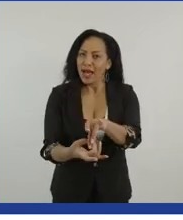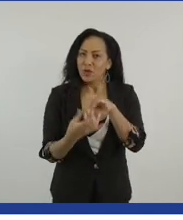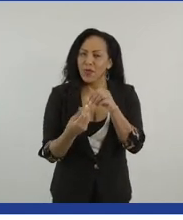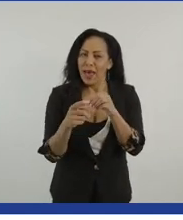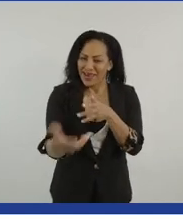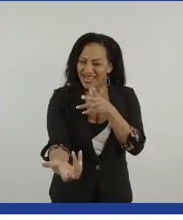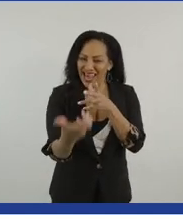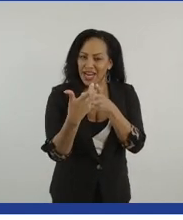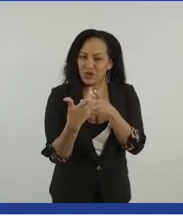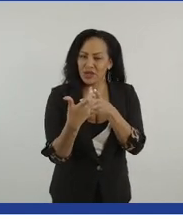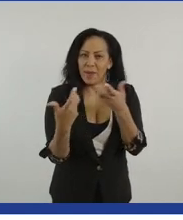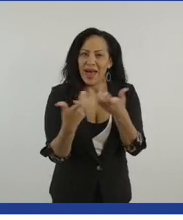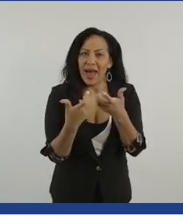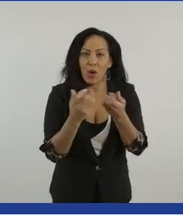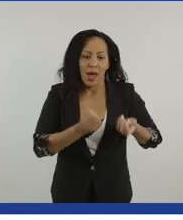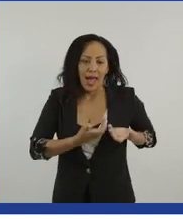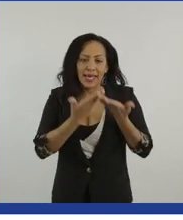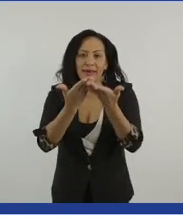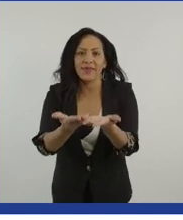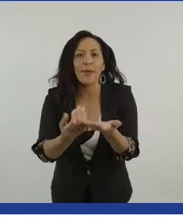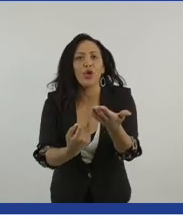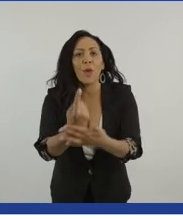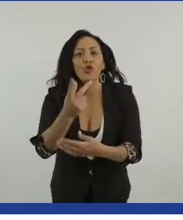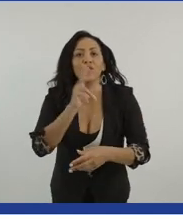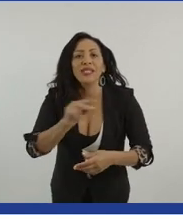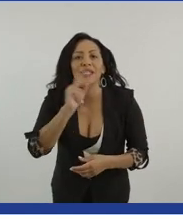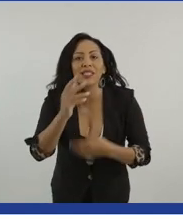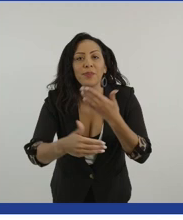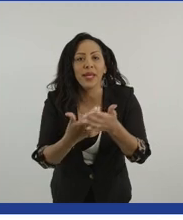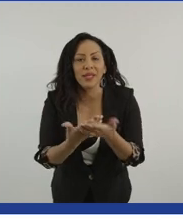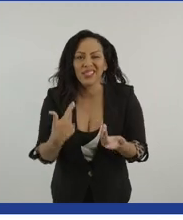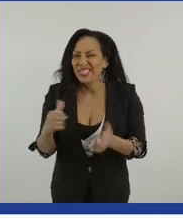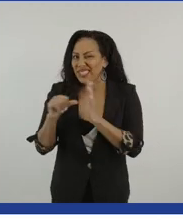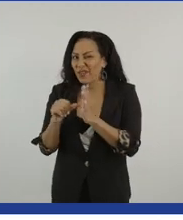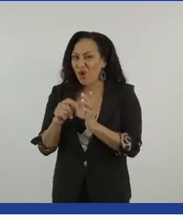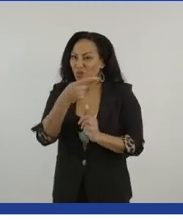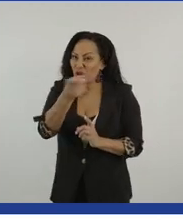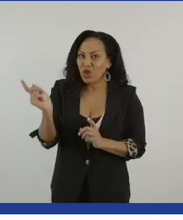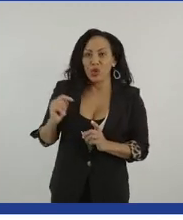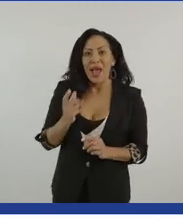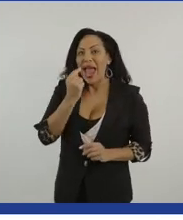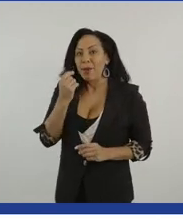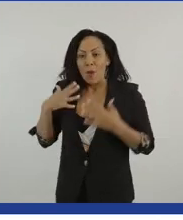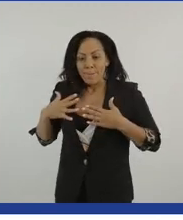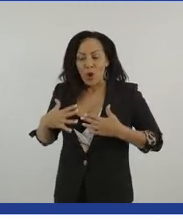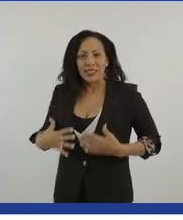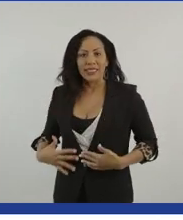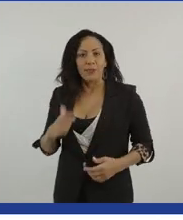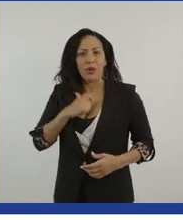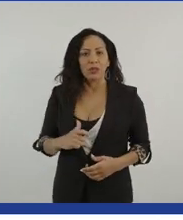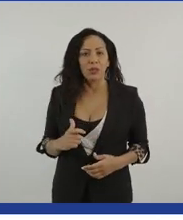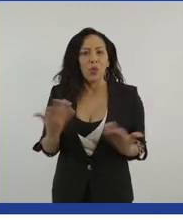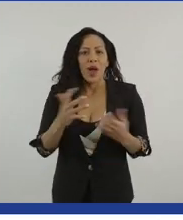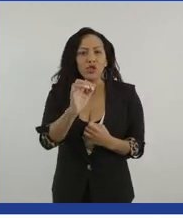It's really difficult because when you, when you're an able-bodied person, how do you have that lived experience?